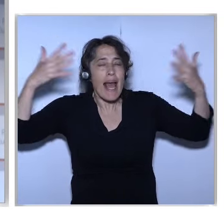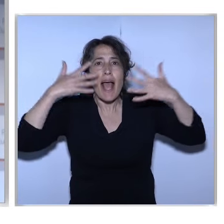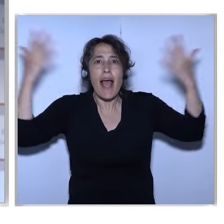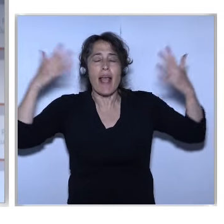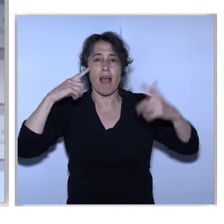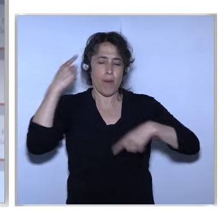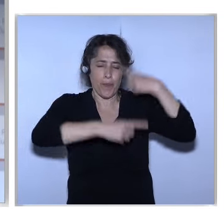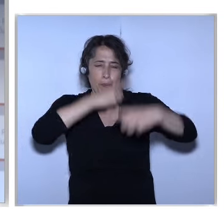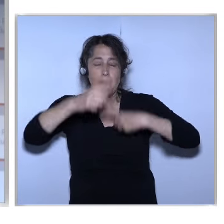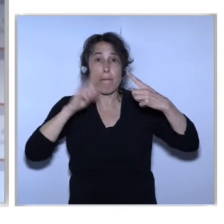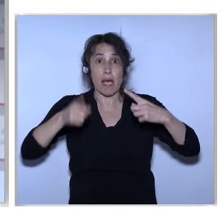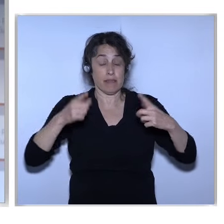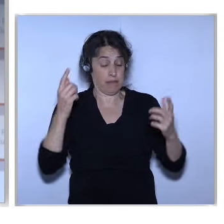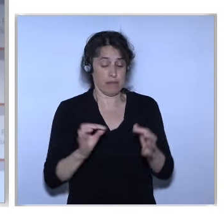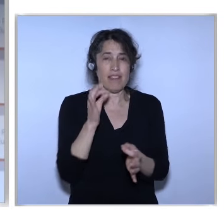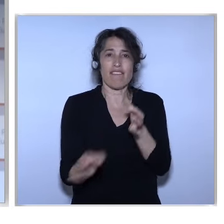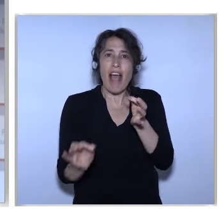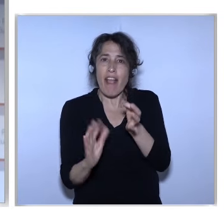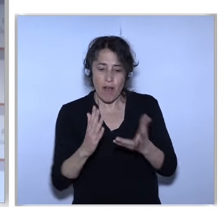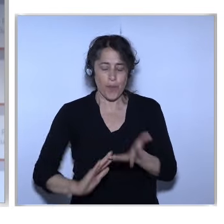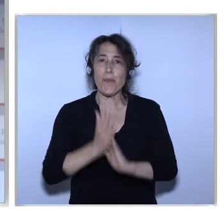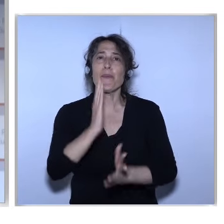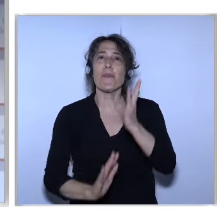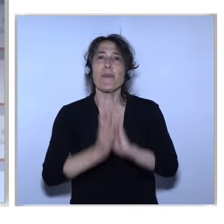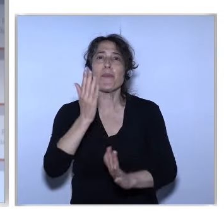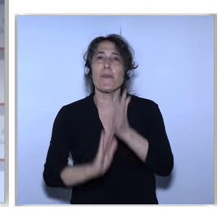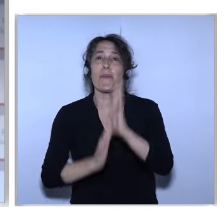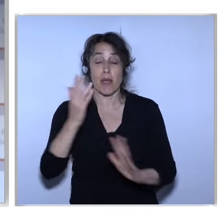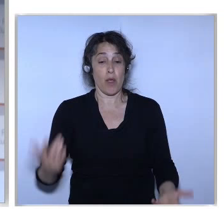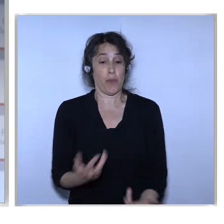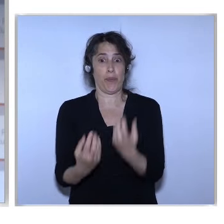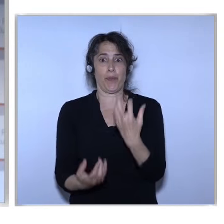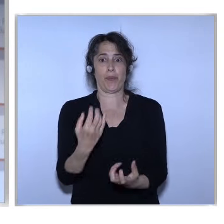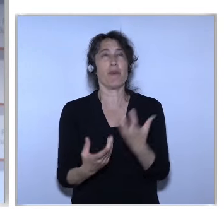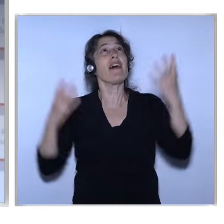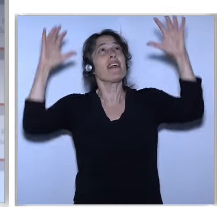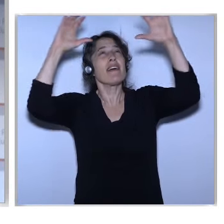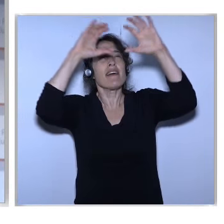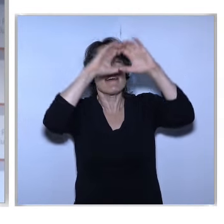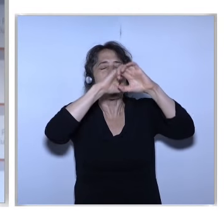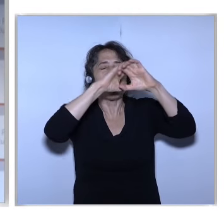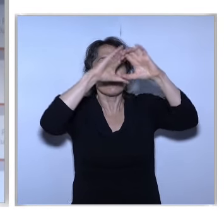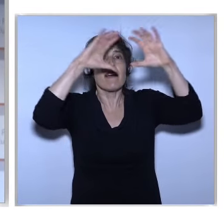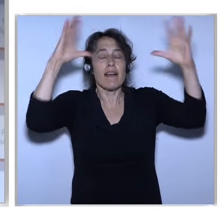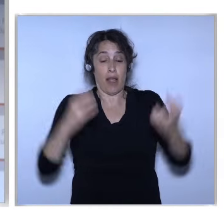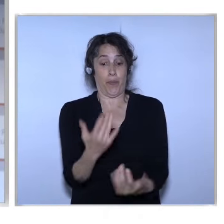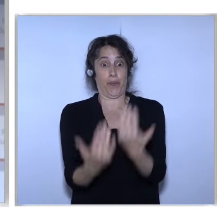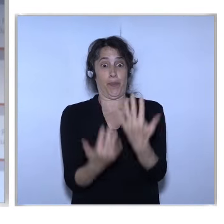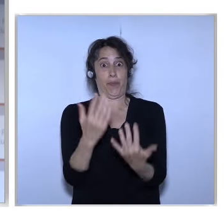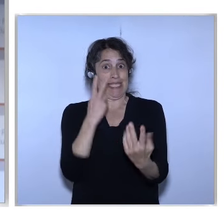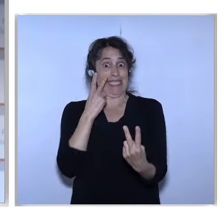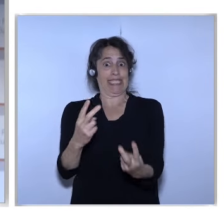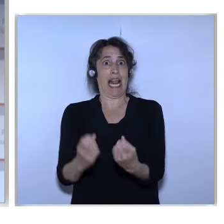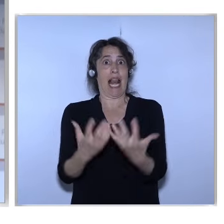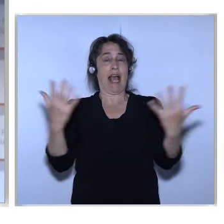morning To acquire power and fertility And God's blessing So that we have